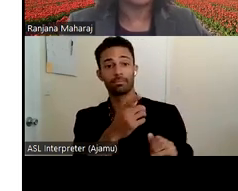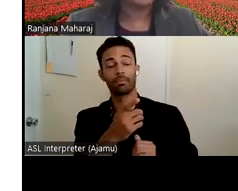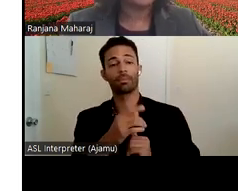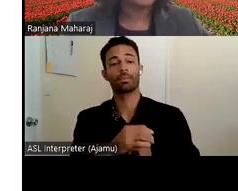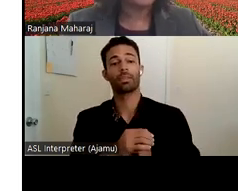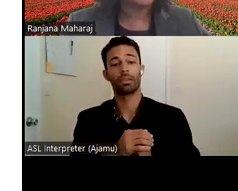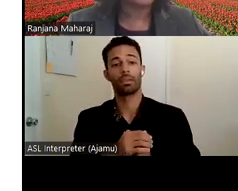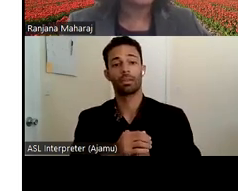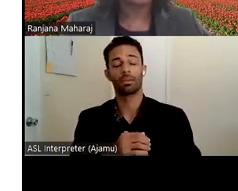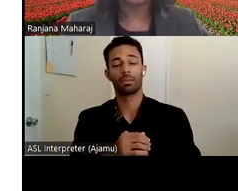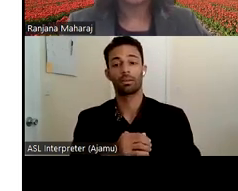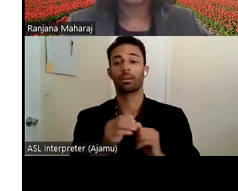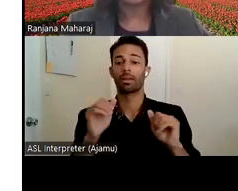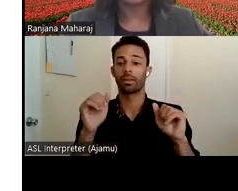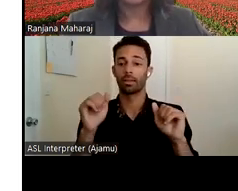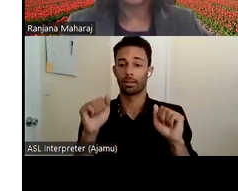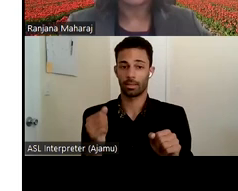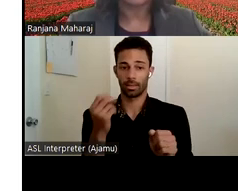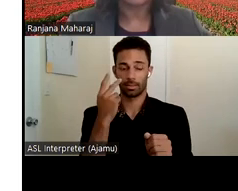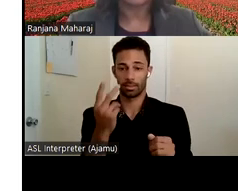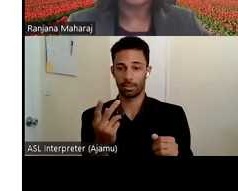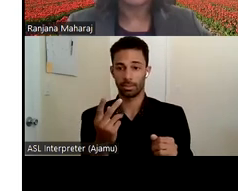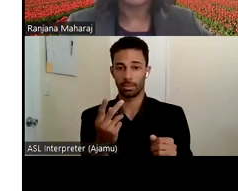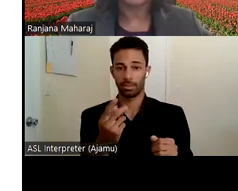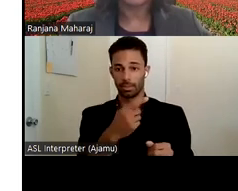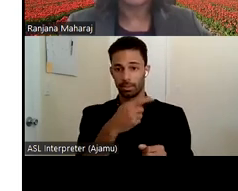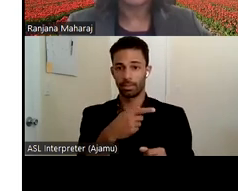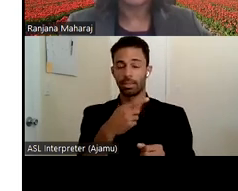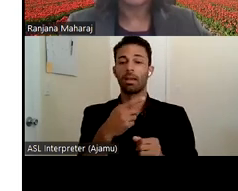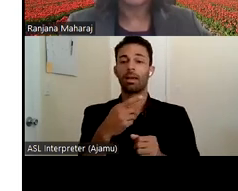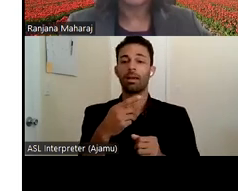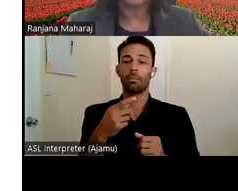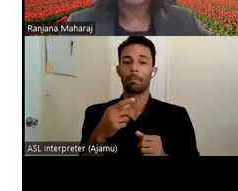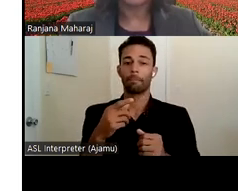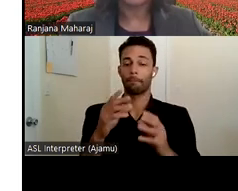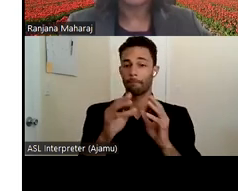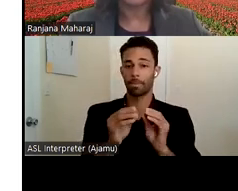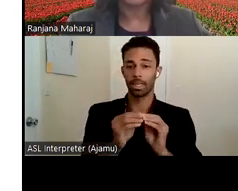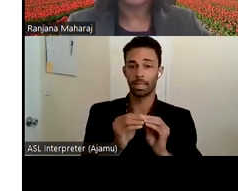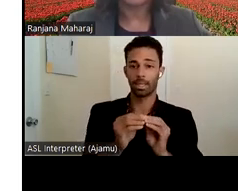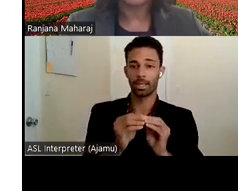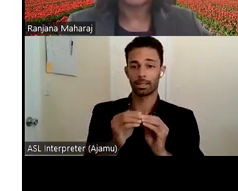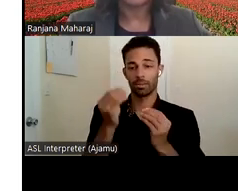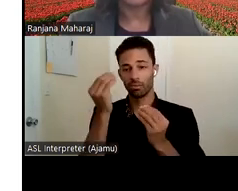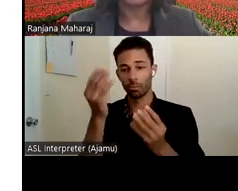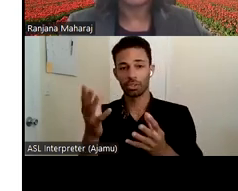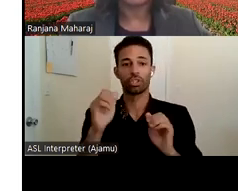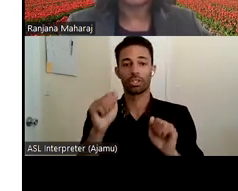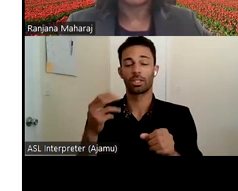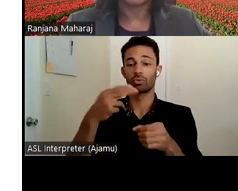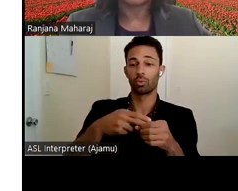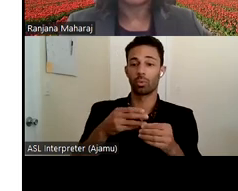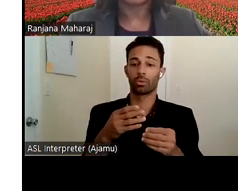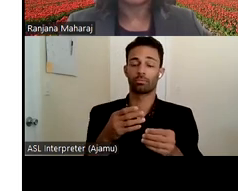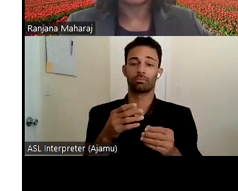So you can see here, these are the meeting logistics. You can join by smartphone, tablet,